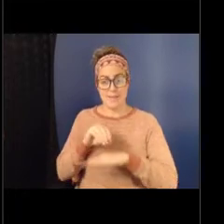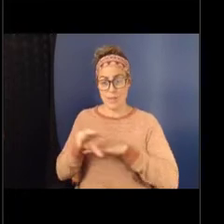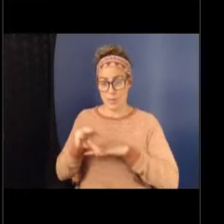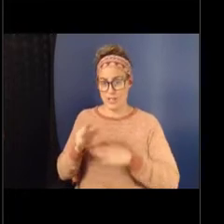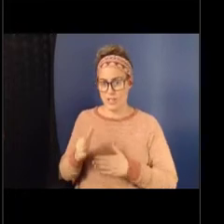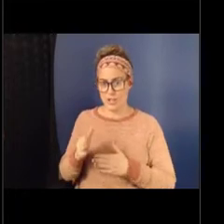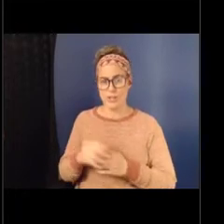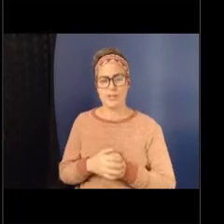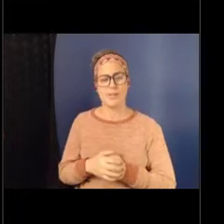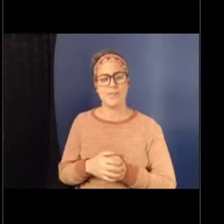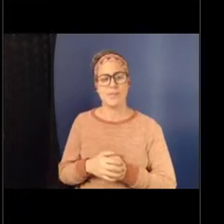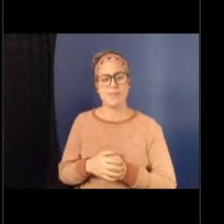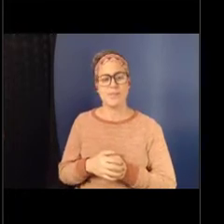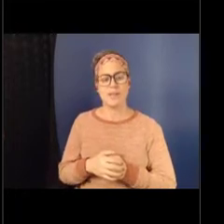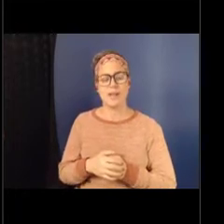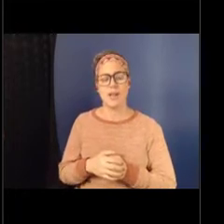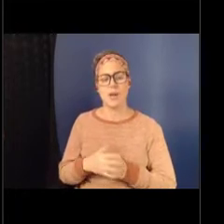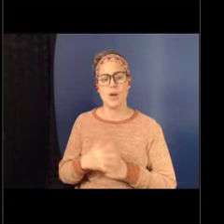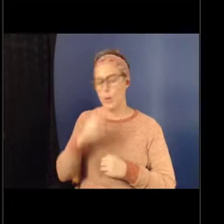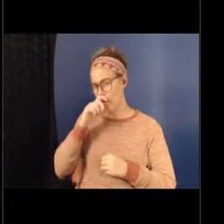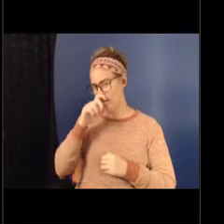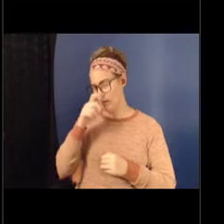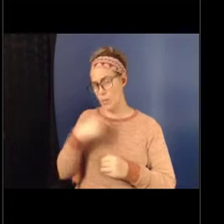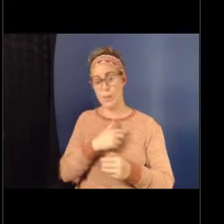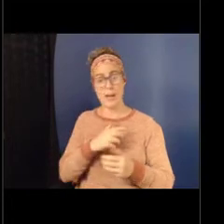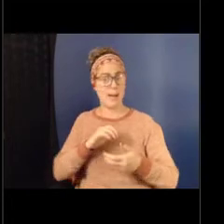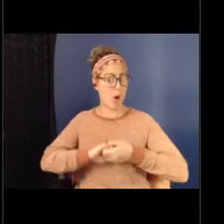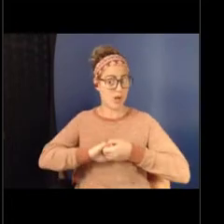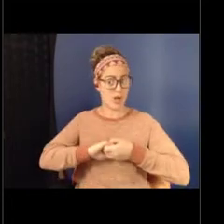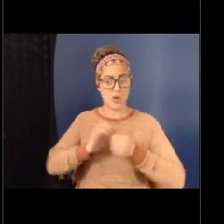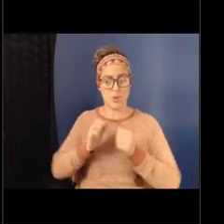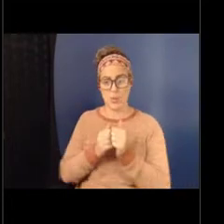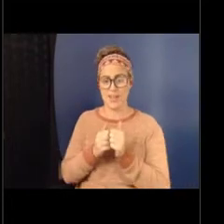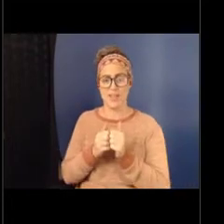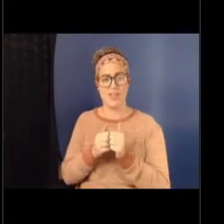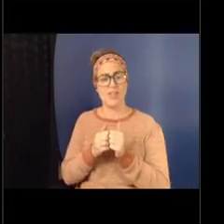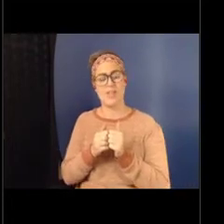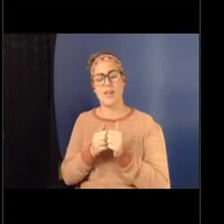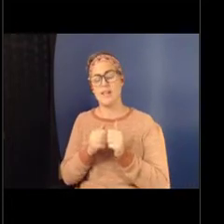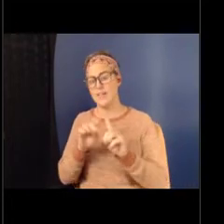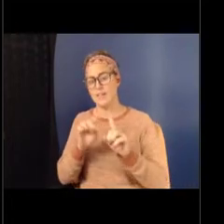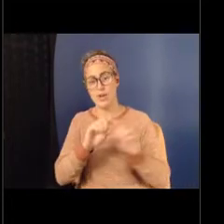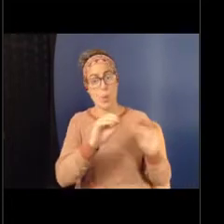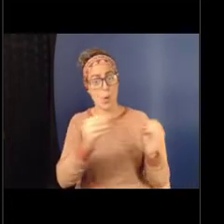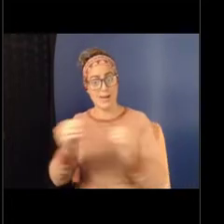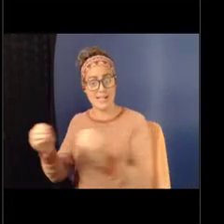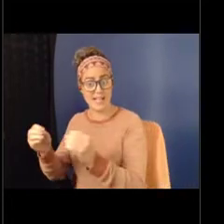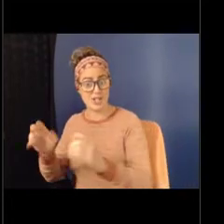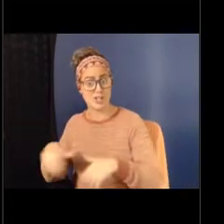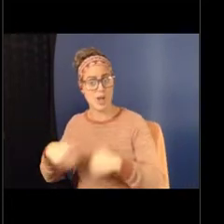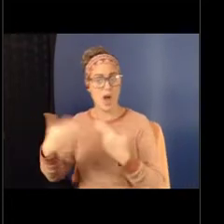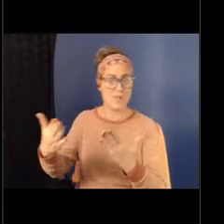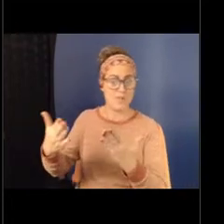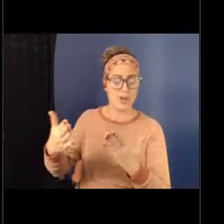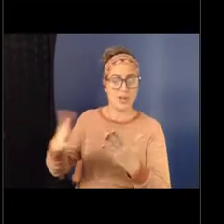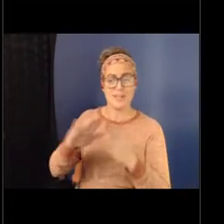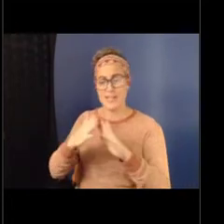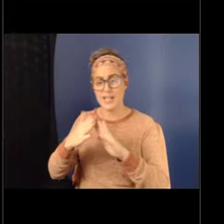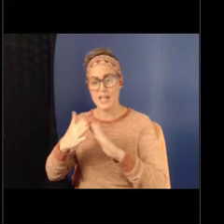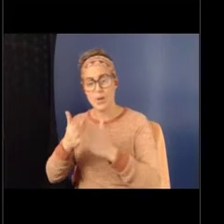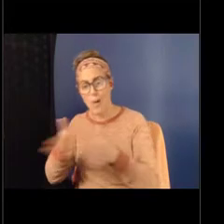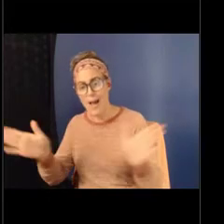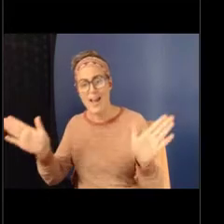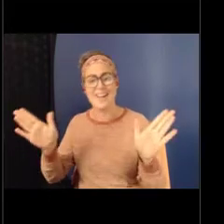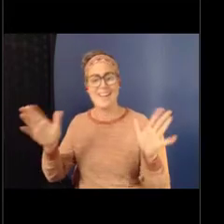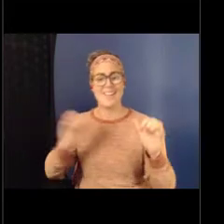partnering with arts-based organizations and offering a citywide youth theater ensemble that performs